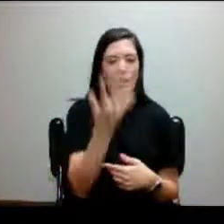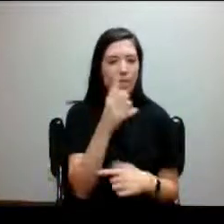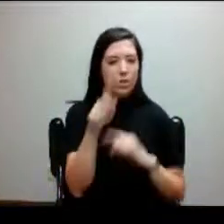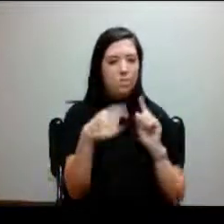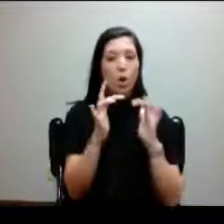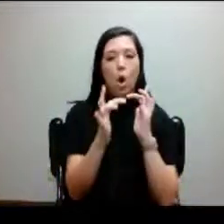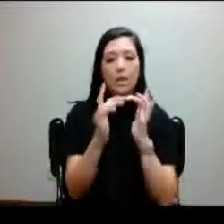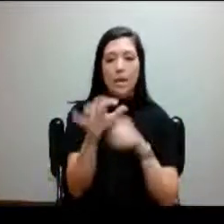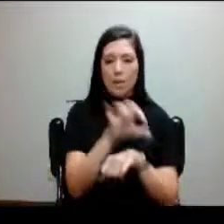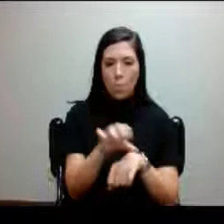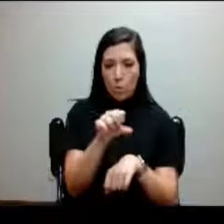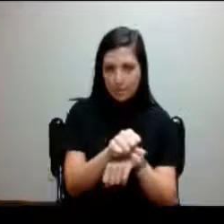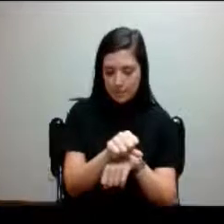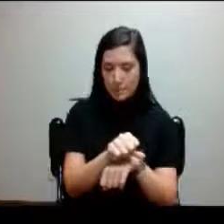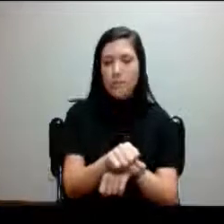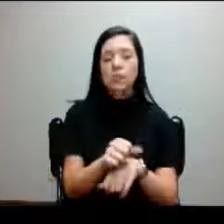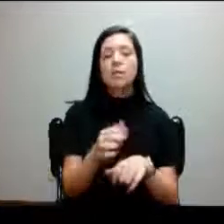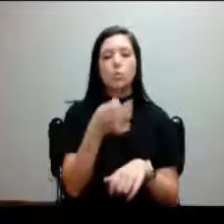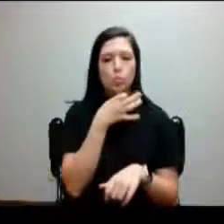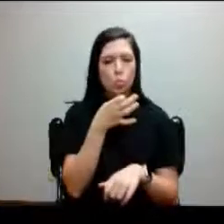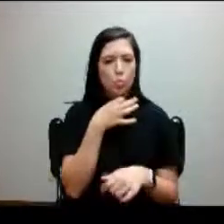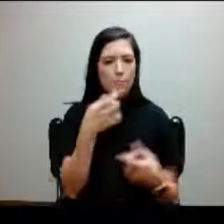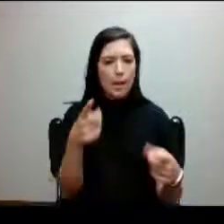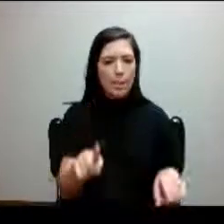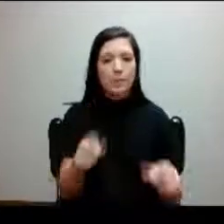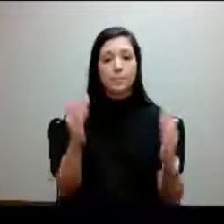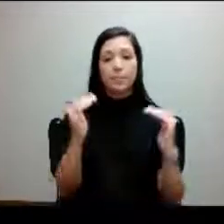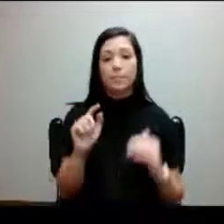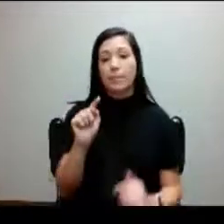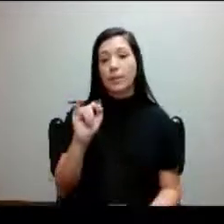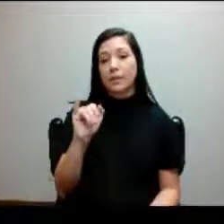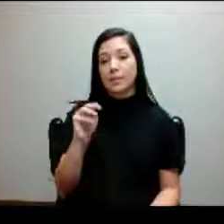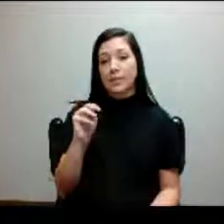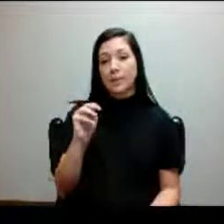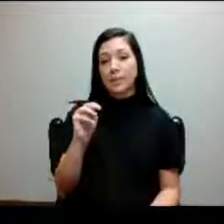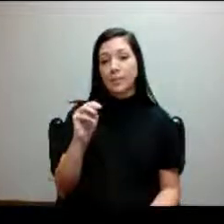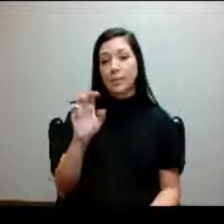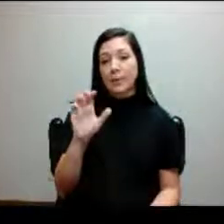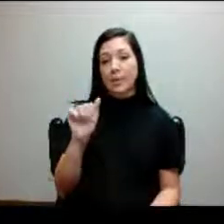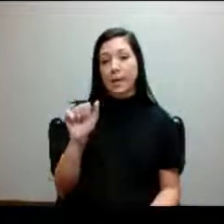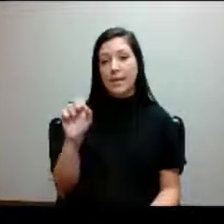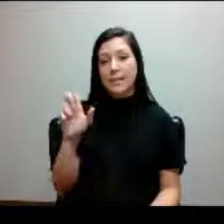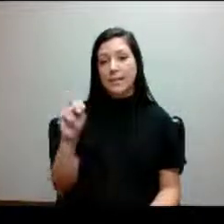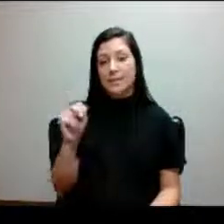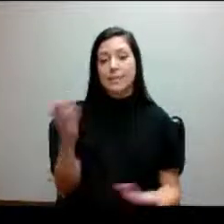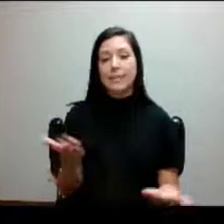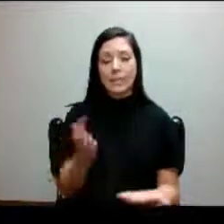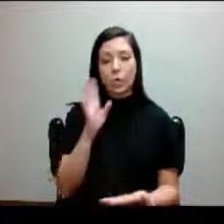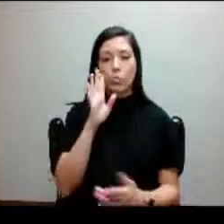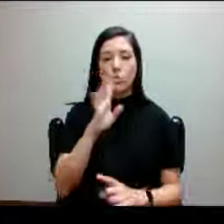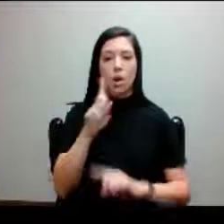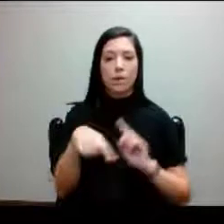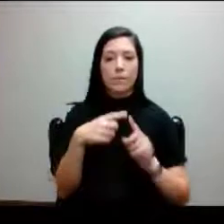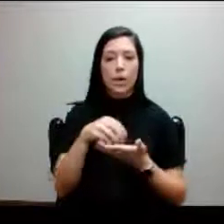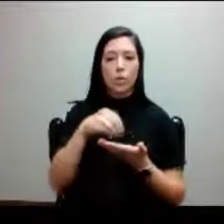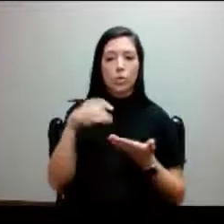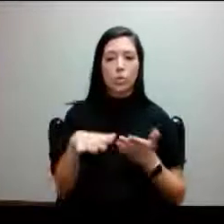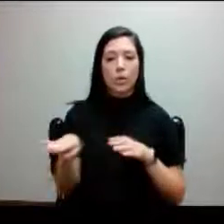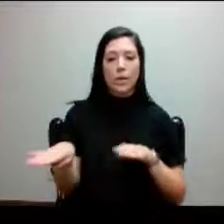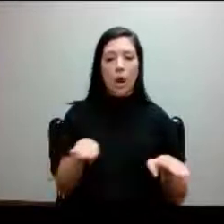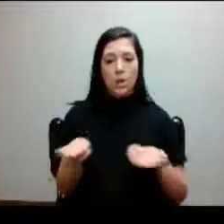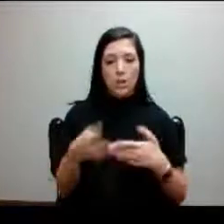appointments that are coming soon. And Mr. Tim Kaysen is here, who will give you an overview with student conduct prevention education